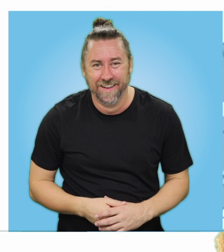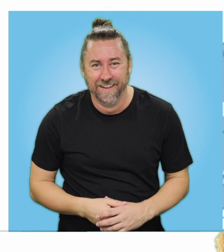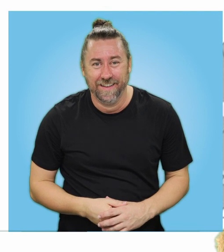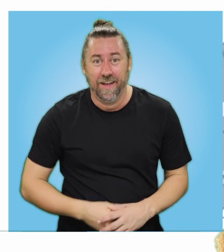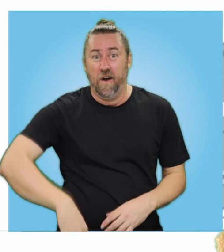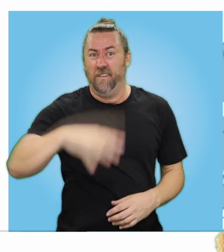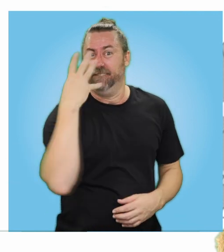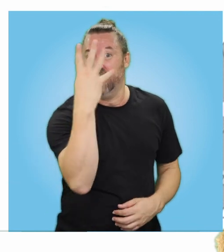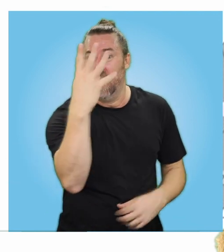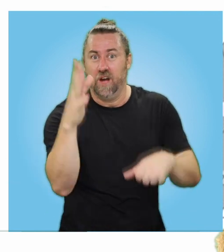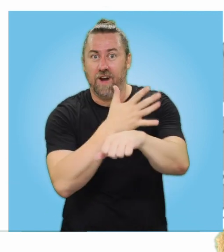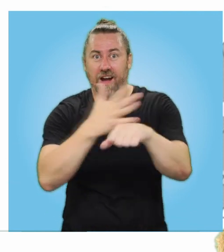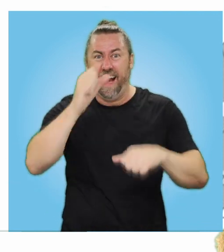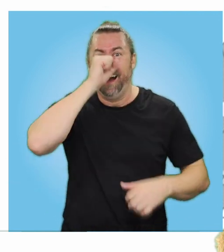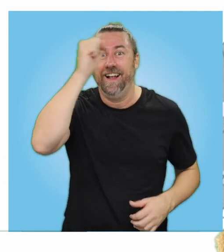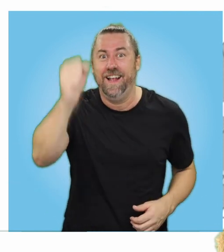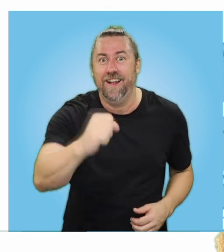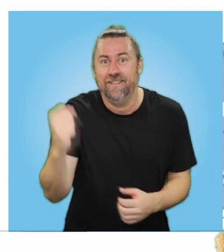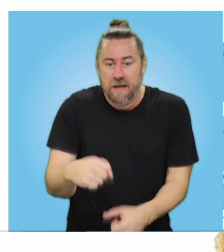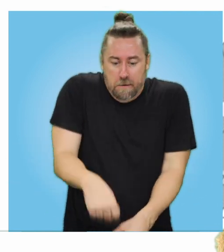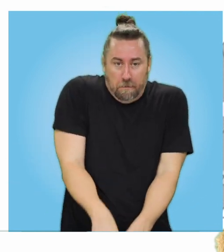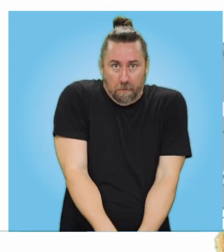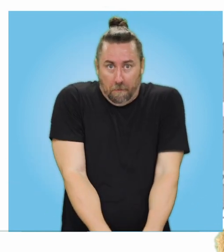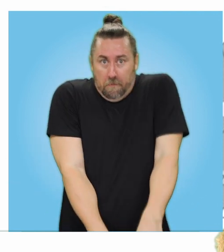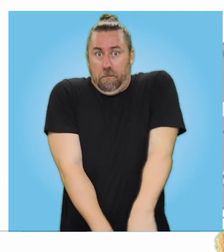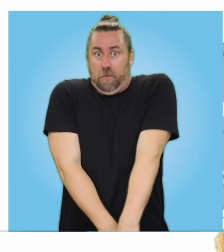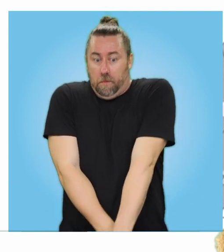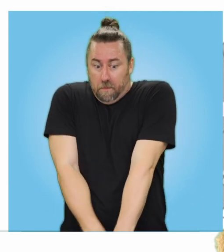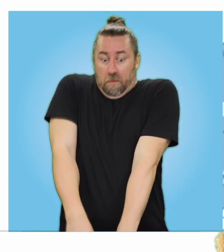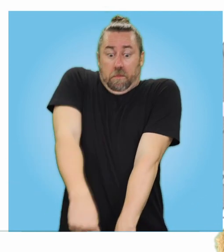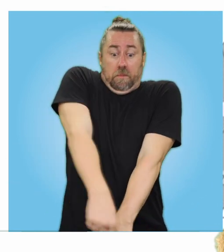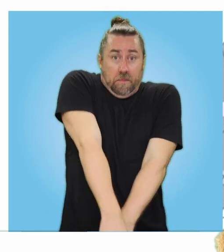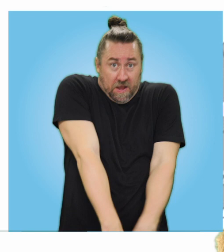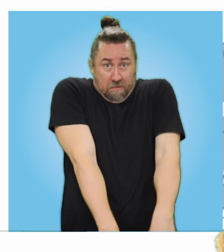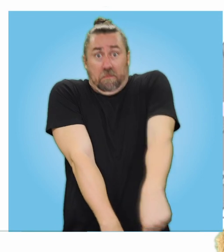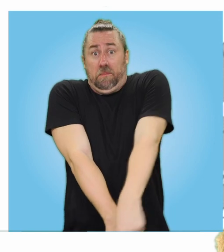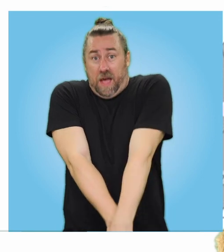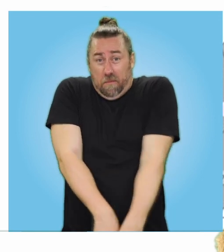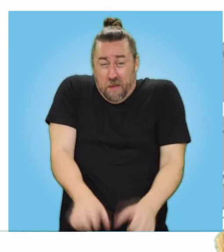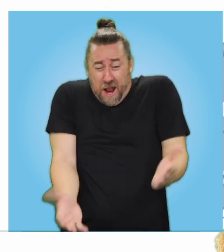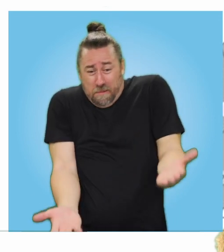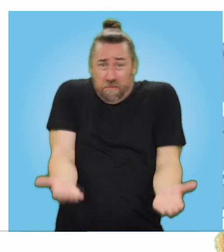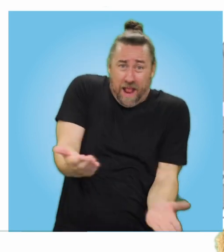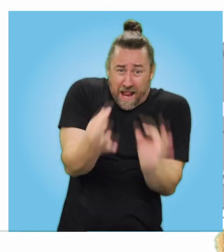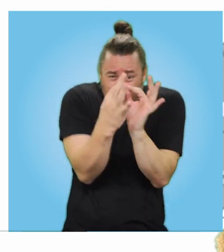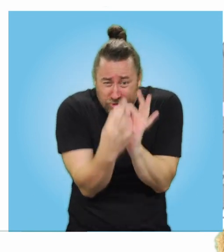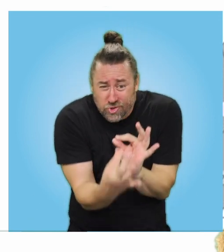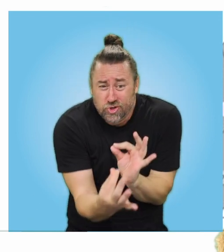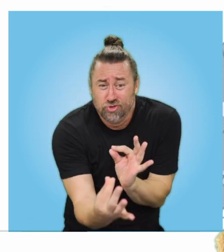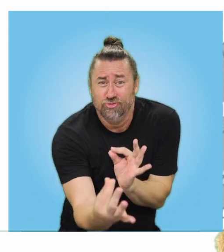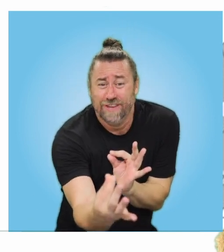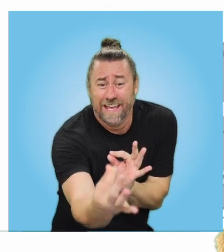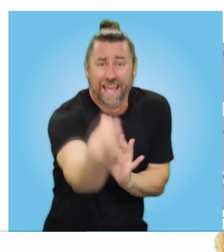Four grey elephants balancing, step by step on a piece of